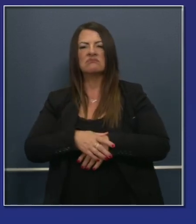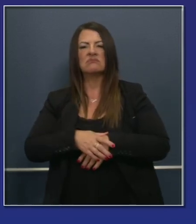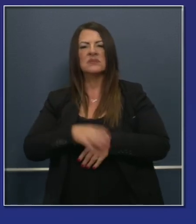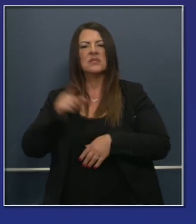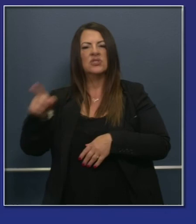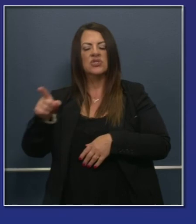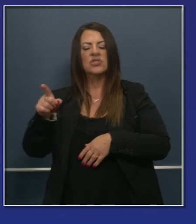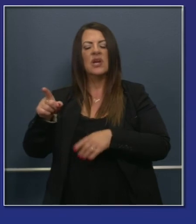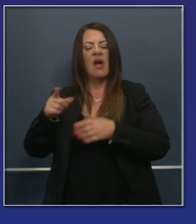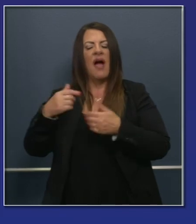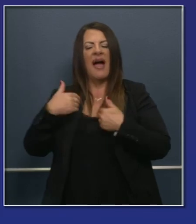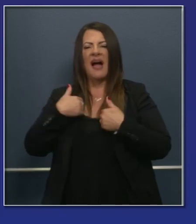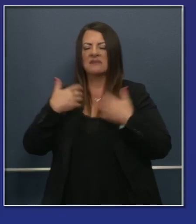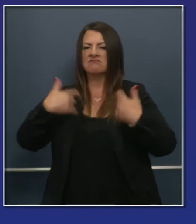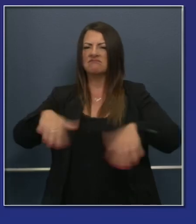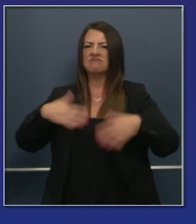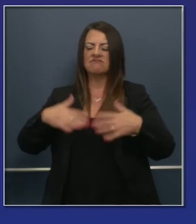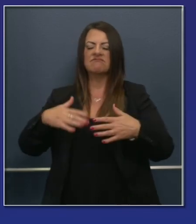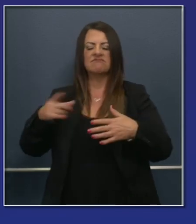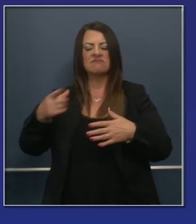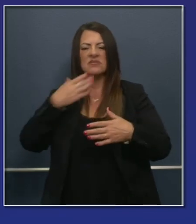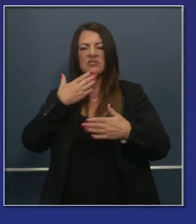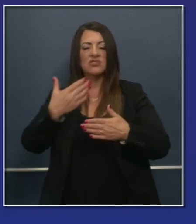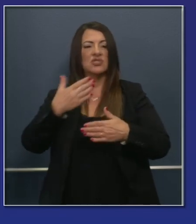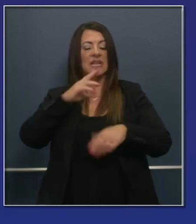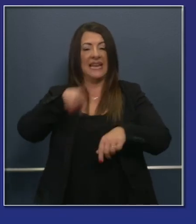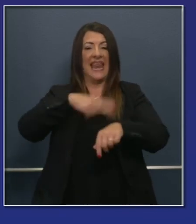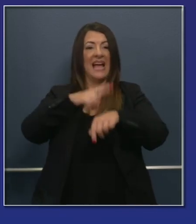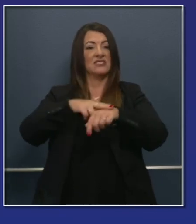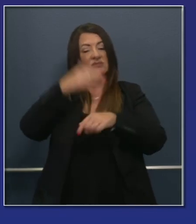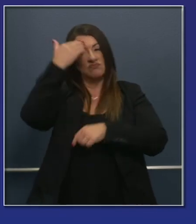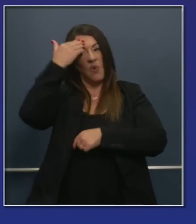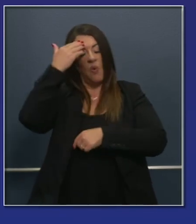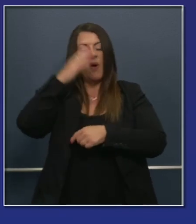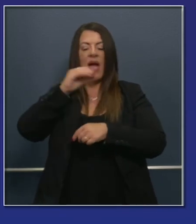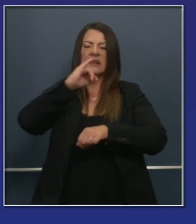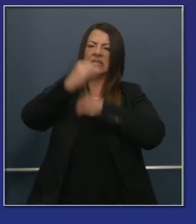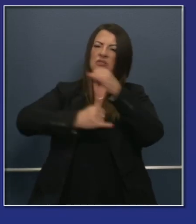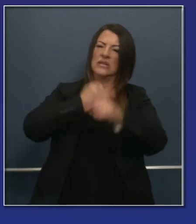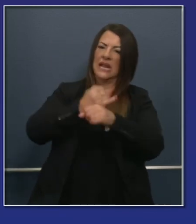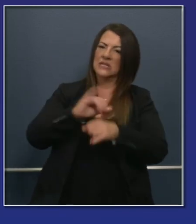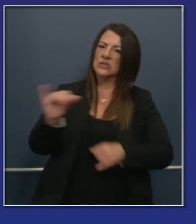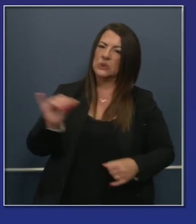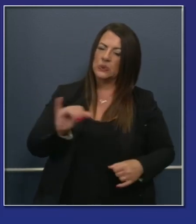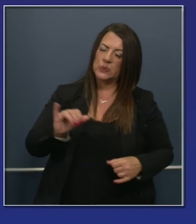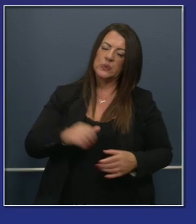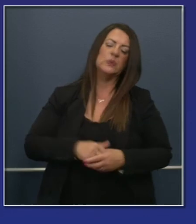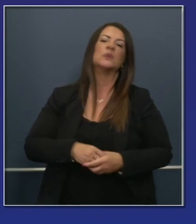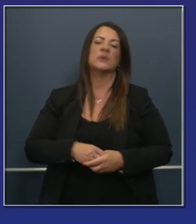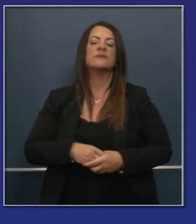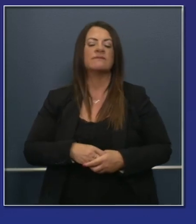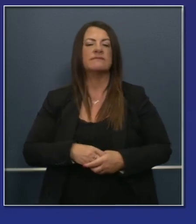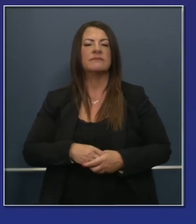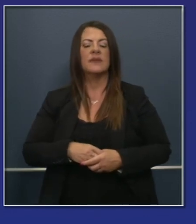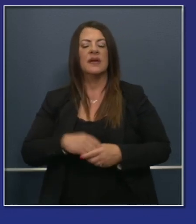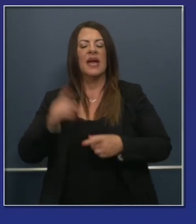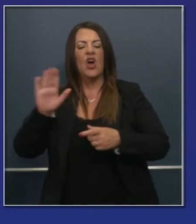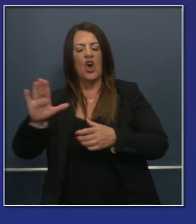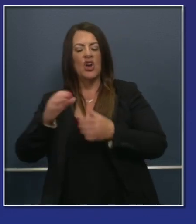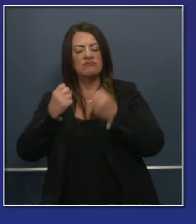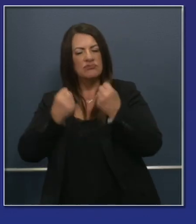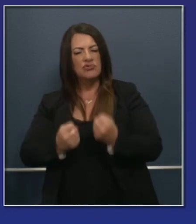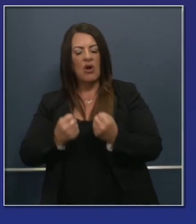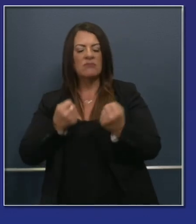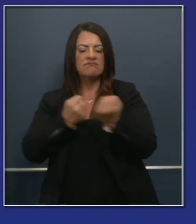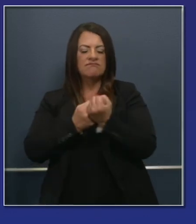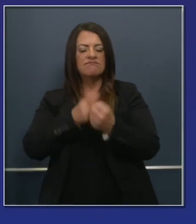NGO she leads internationally, not just nationally, connected to this cause and